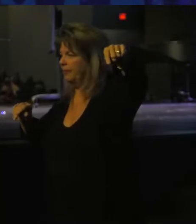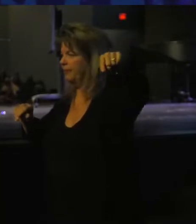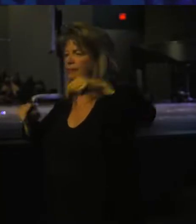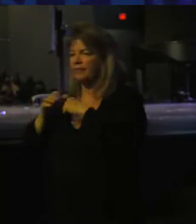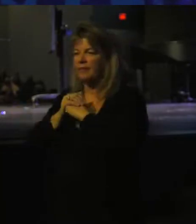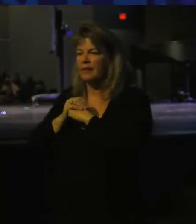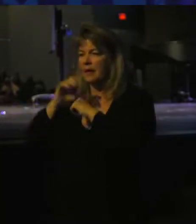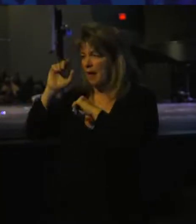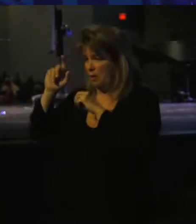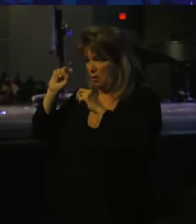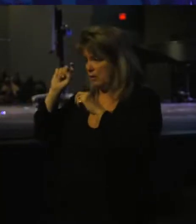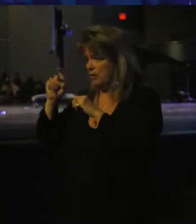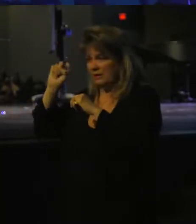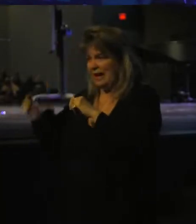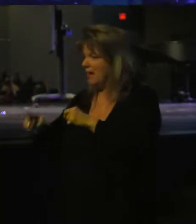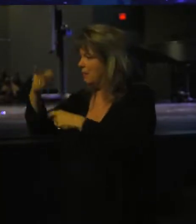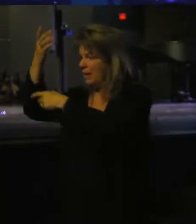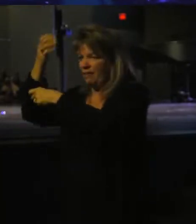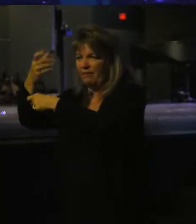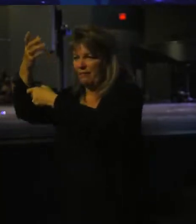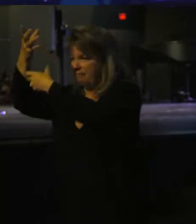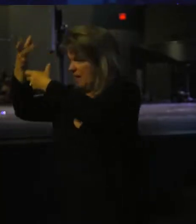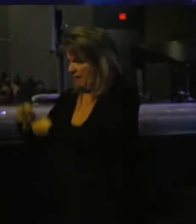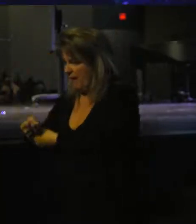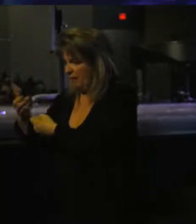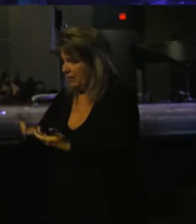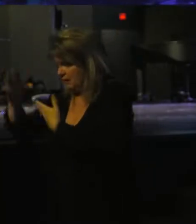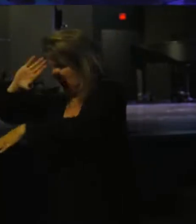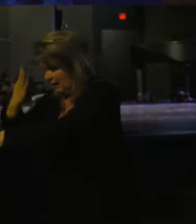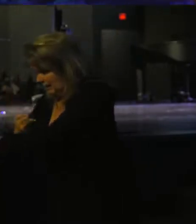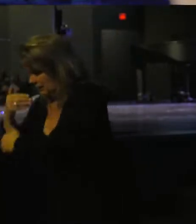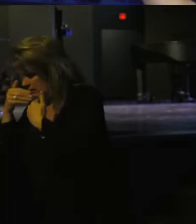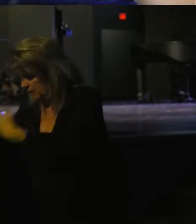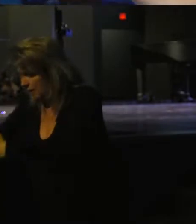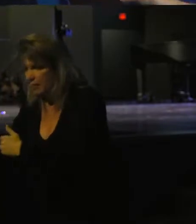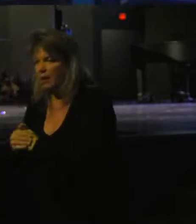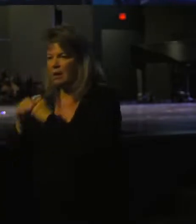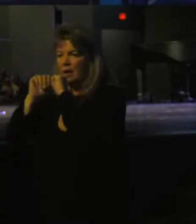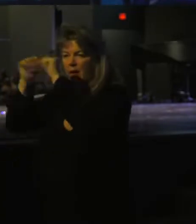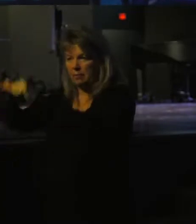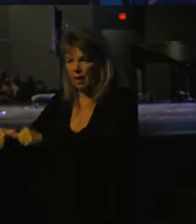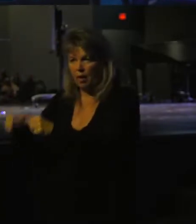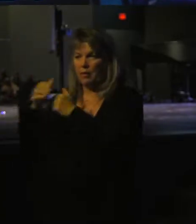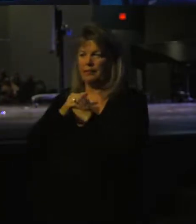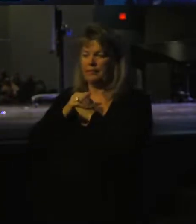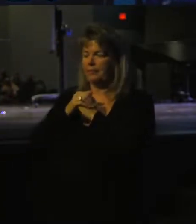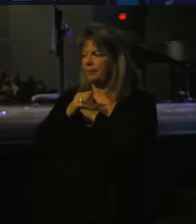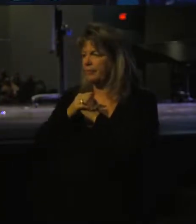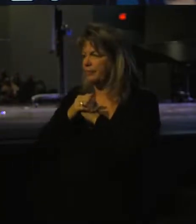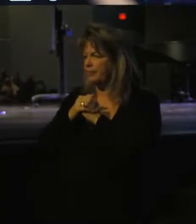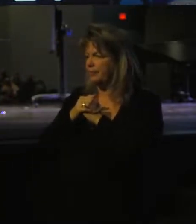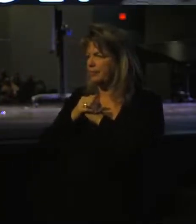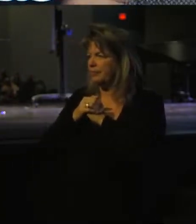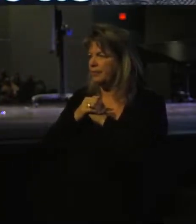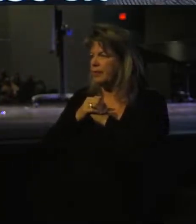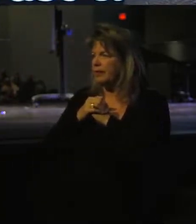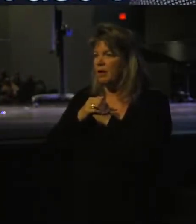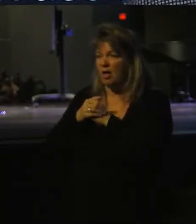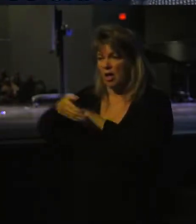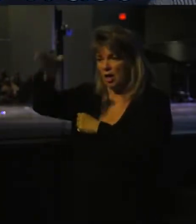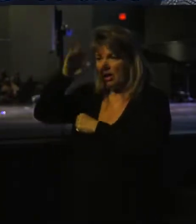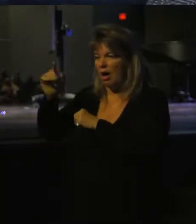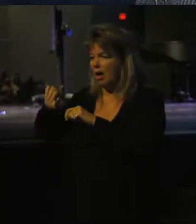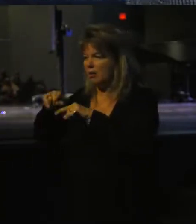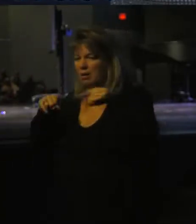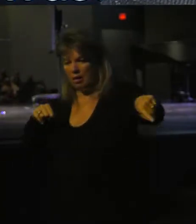All he had to do was be faithful. All he had to do was take his son, take a step, keep going up that mountain. All while God is on the other